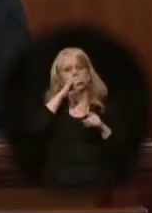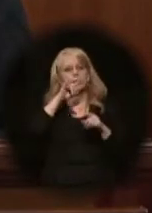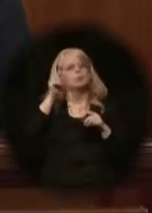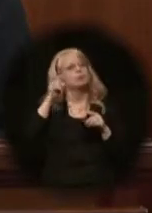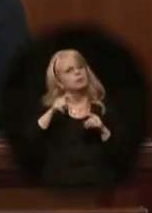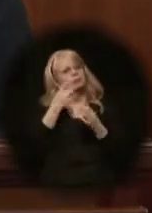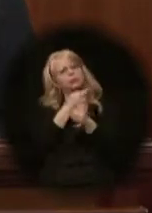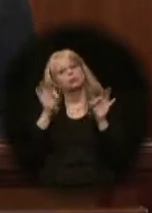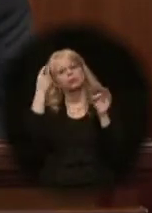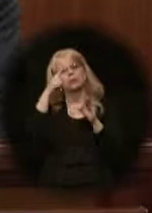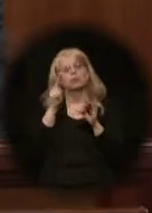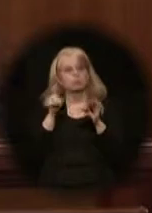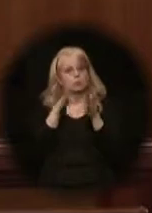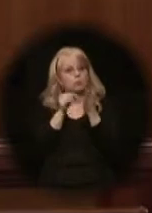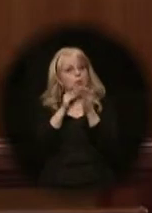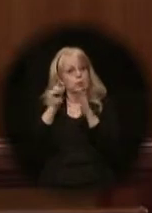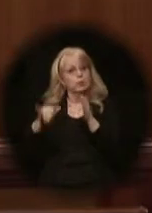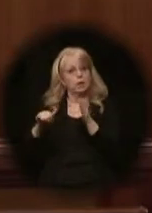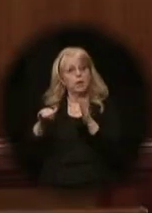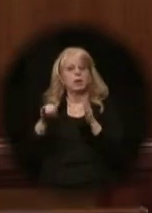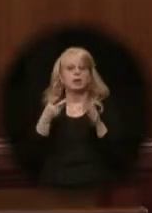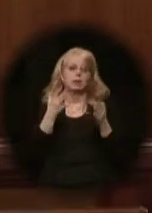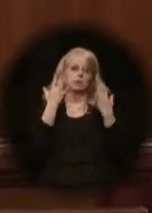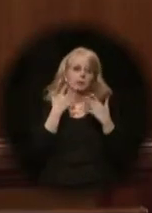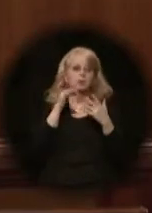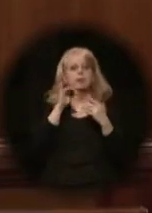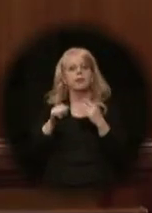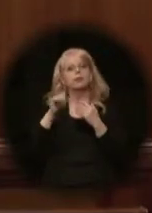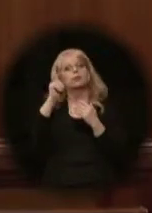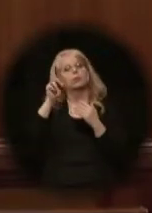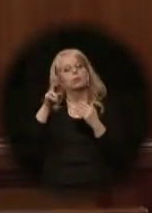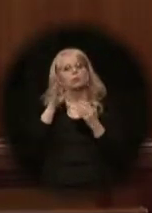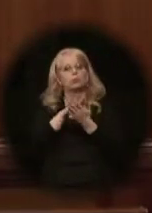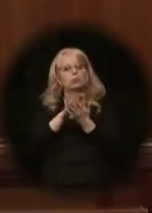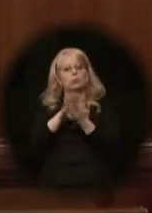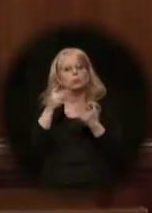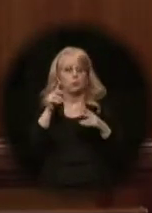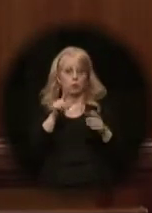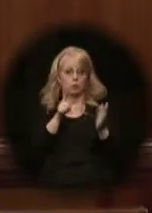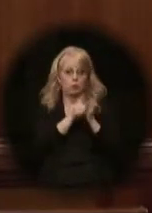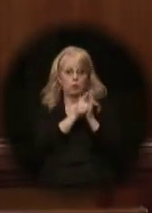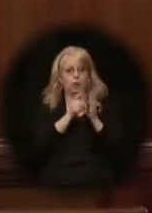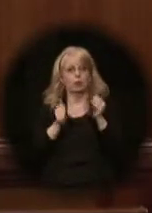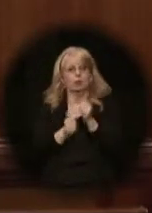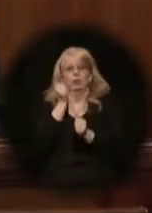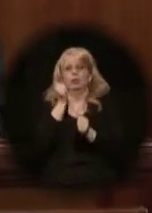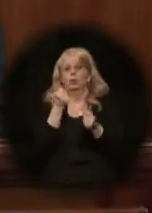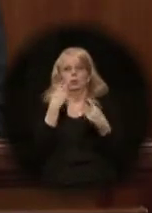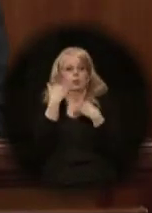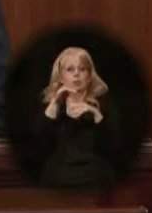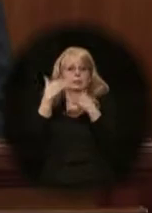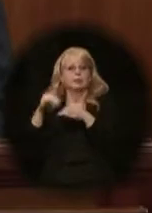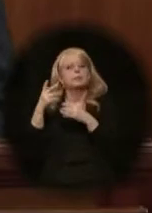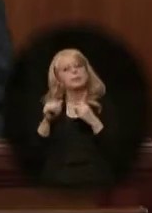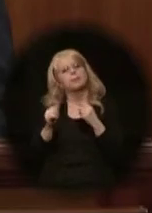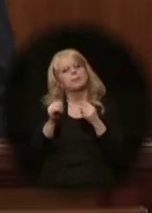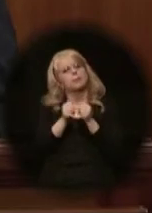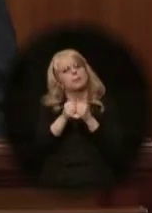it. Well, unfortunately, Alaska's charter school law is one of the most restrictive in the country. We limit these